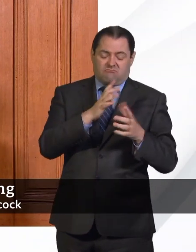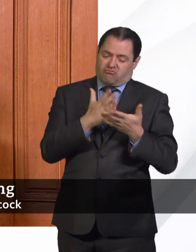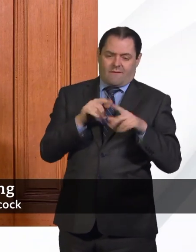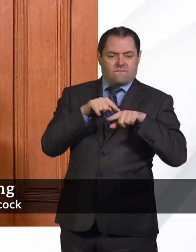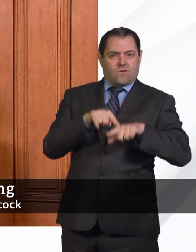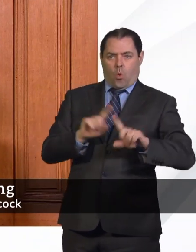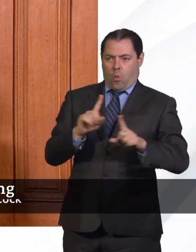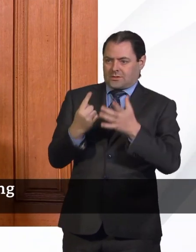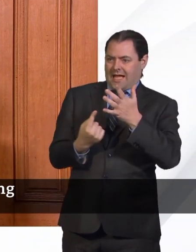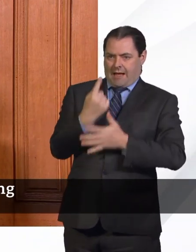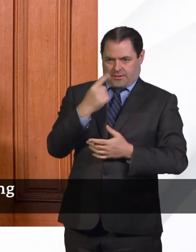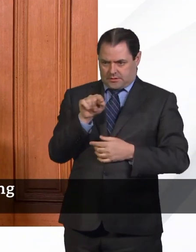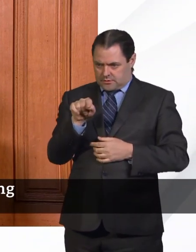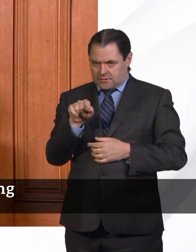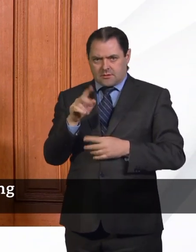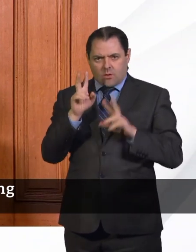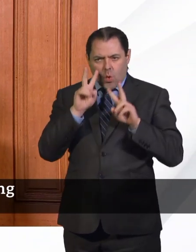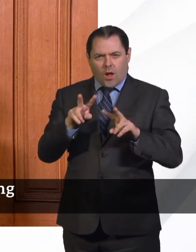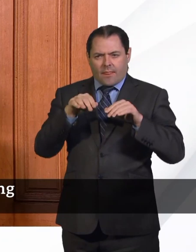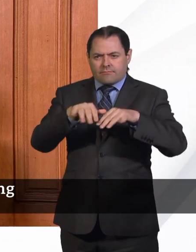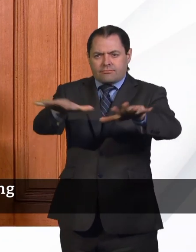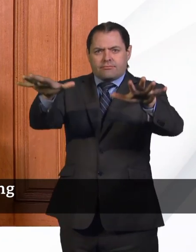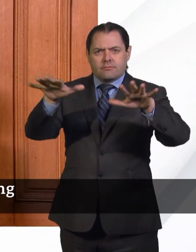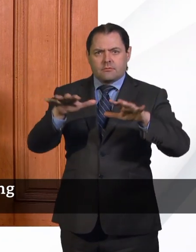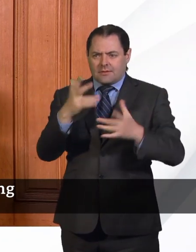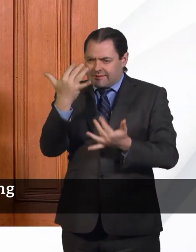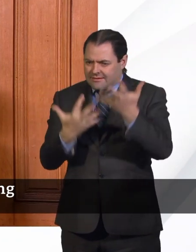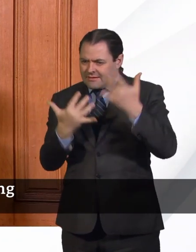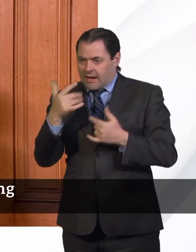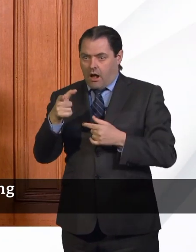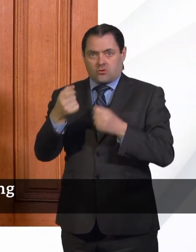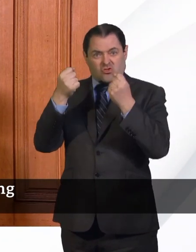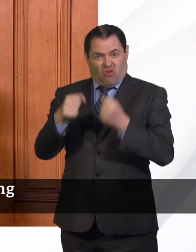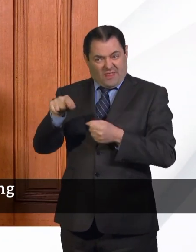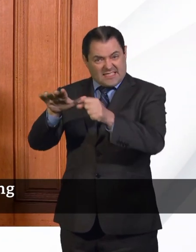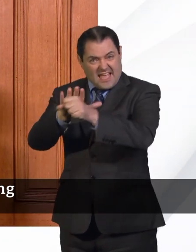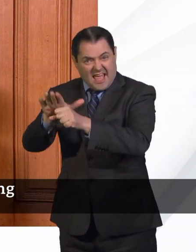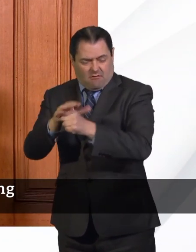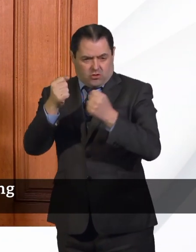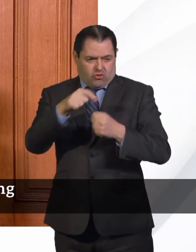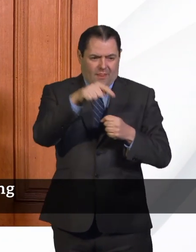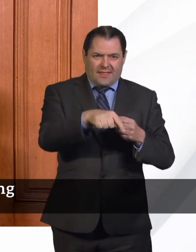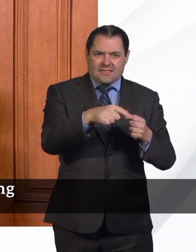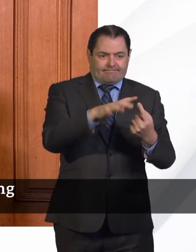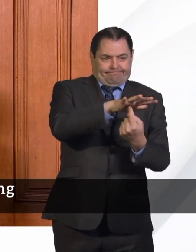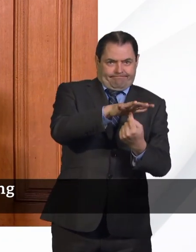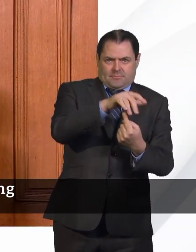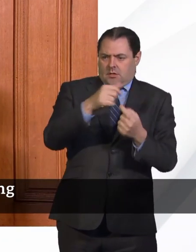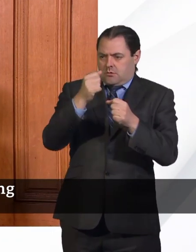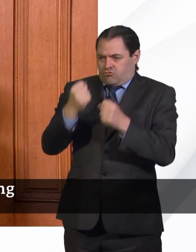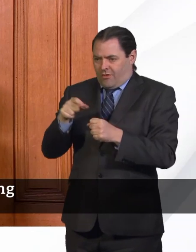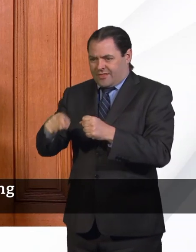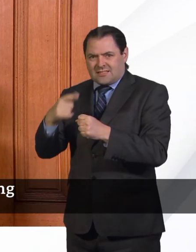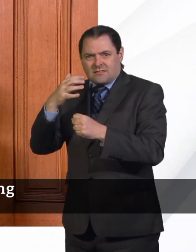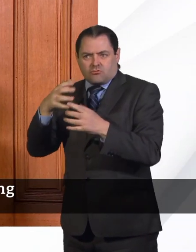which the epidemiology, the counts of the numbers of cases were increasing. It seems likely, from the experience of other